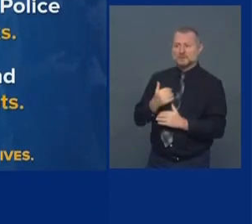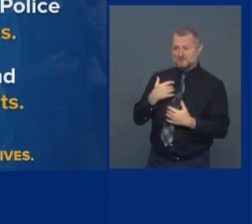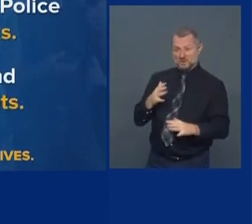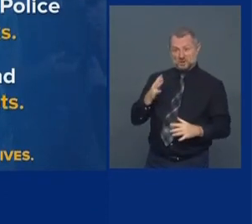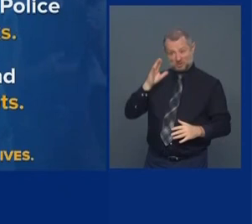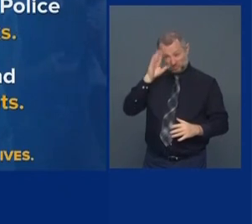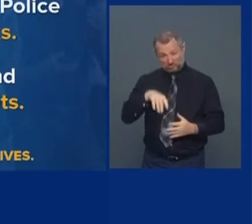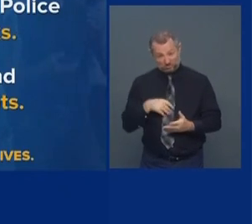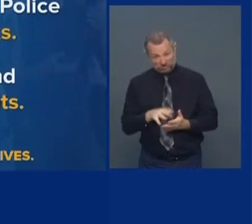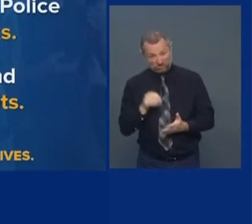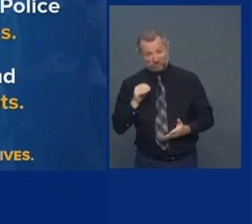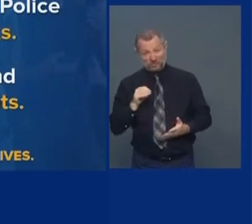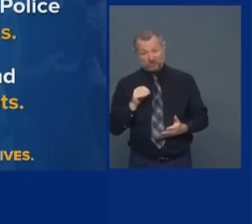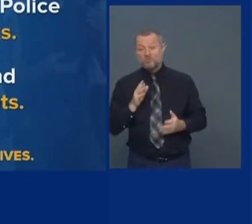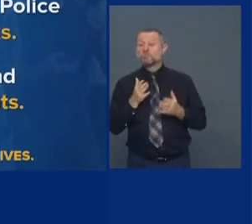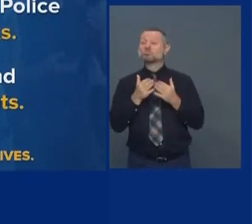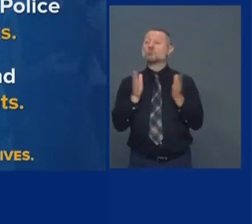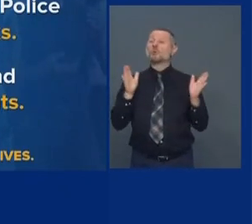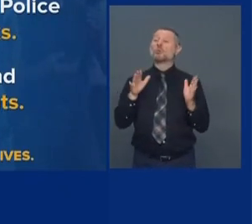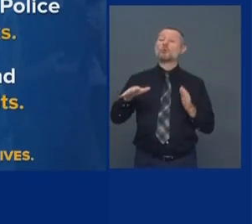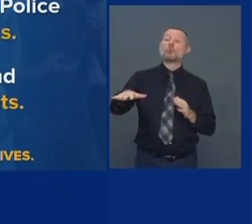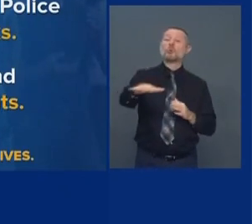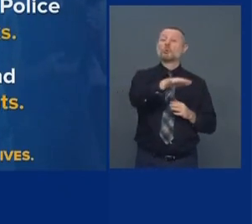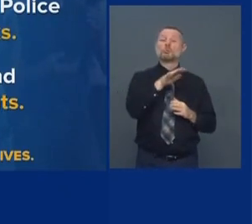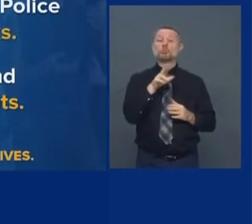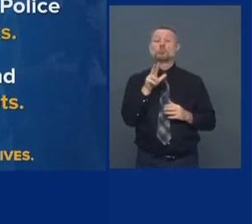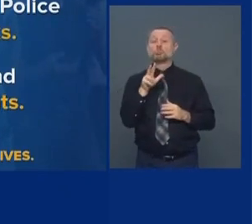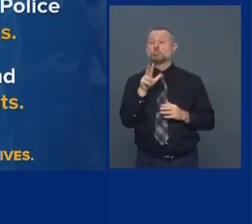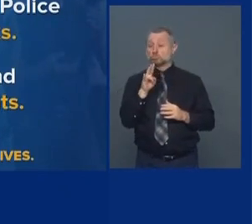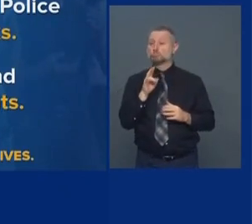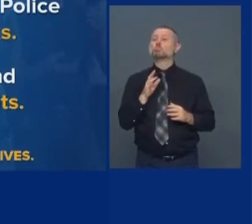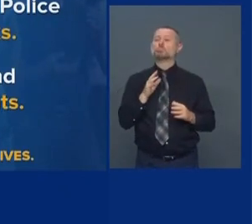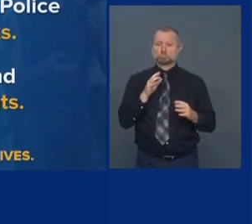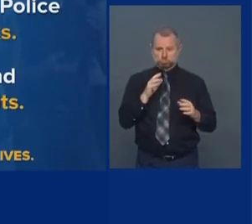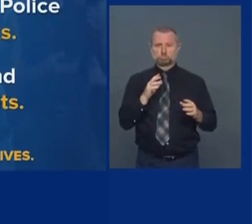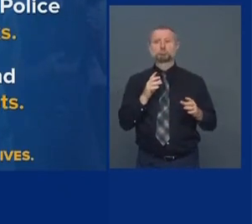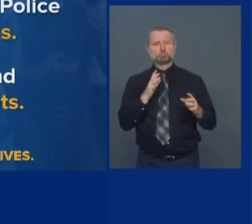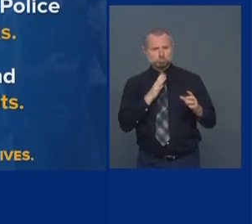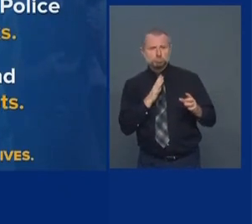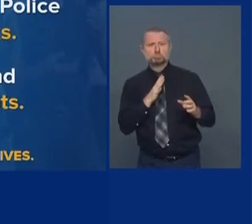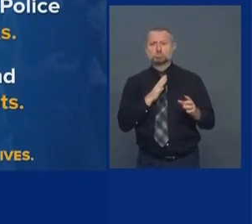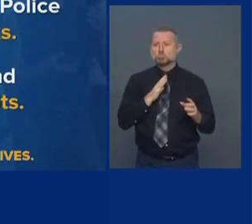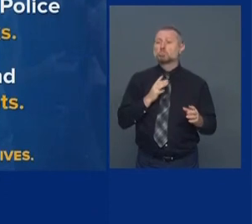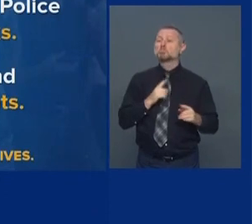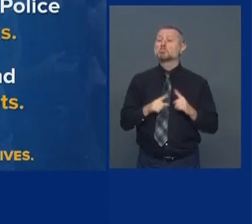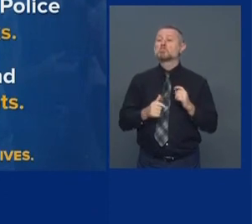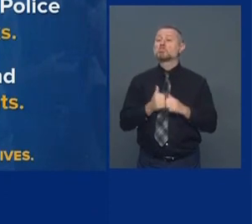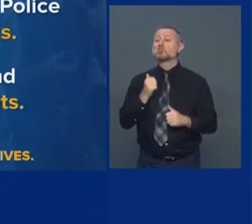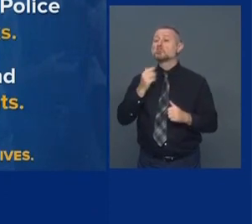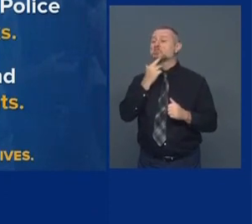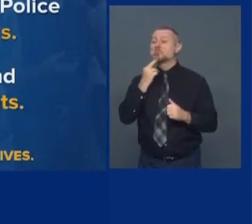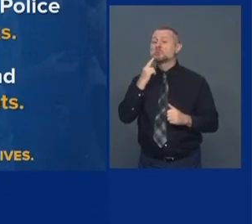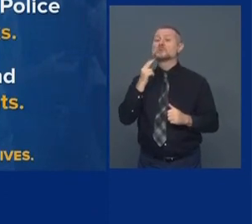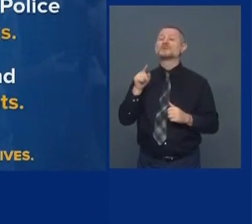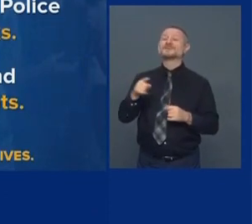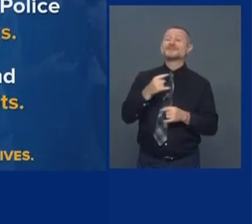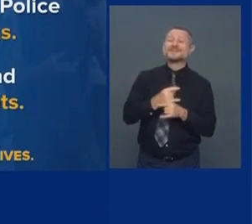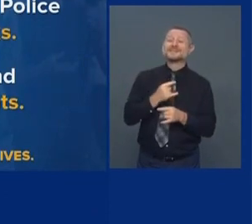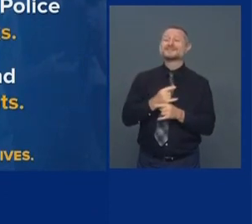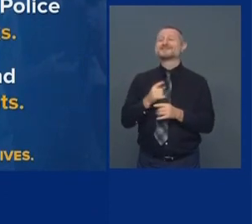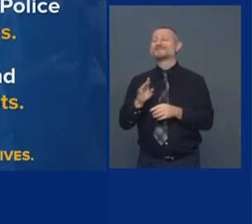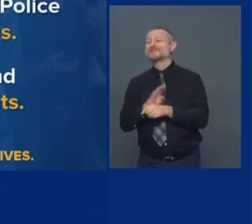more accepting and more compliant. There are establishments who are not compliant. And if you're not doing